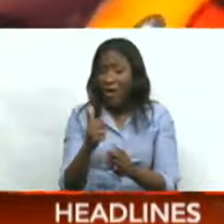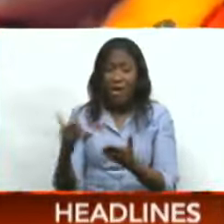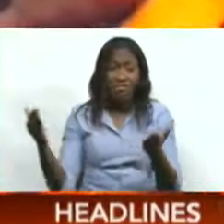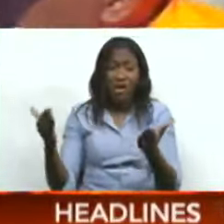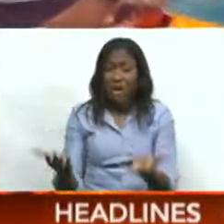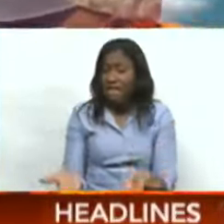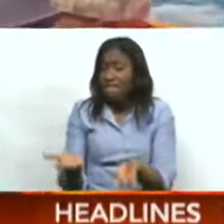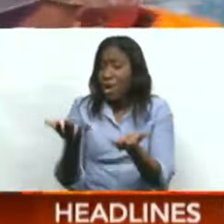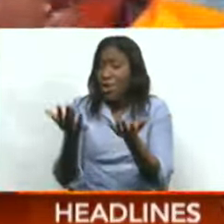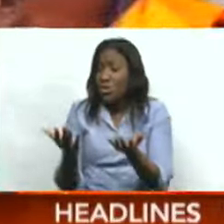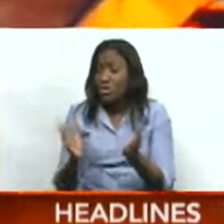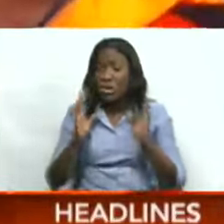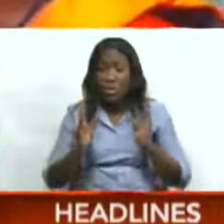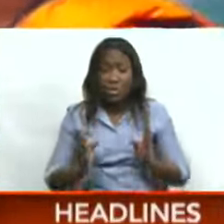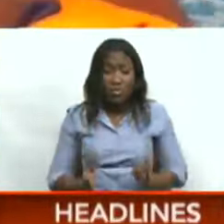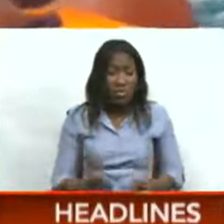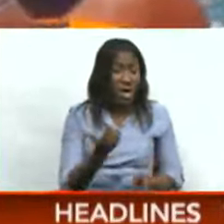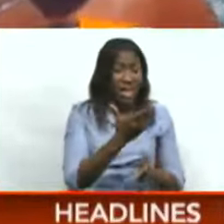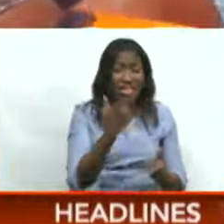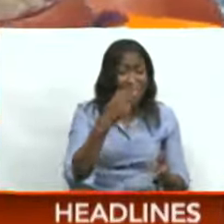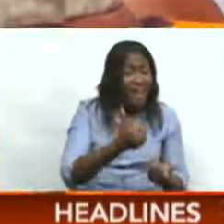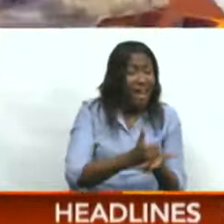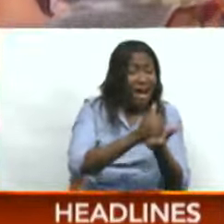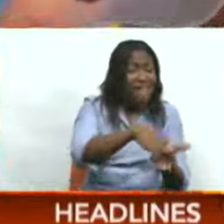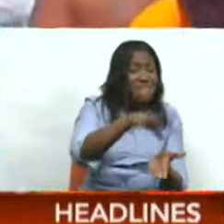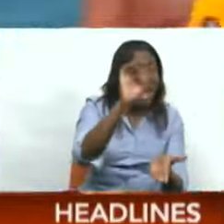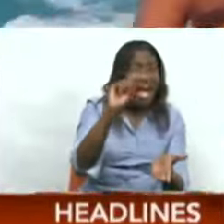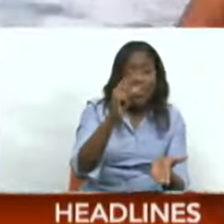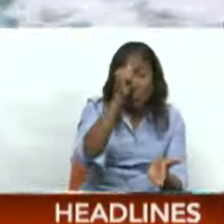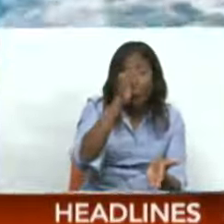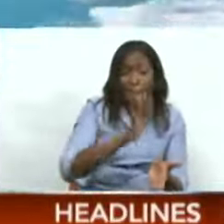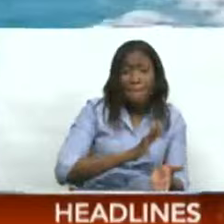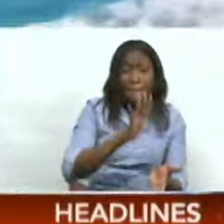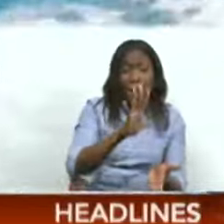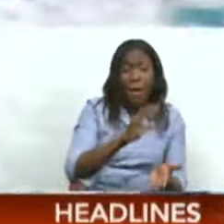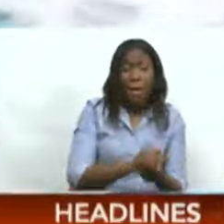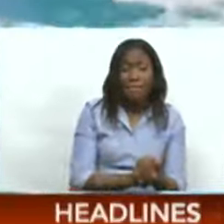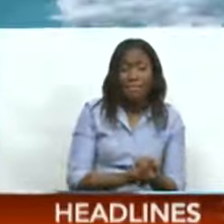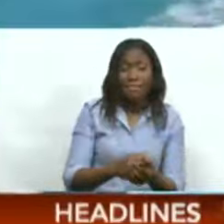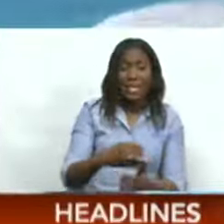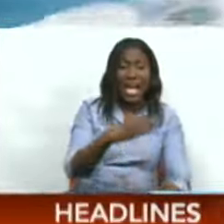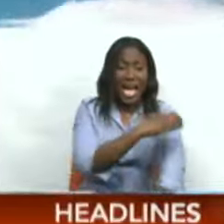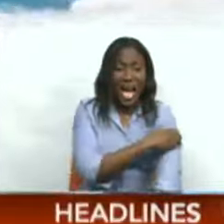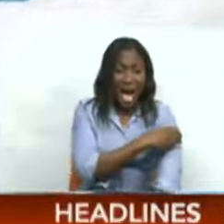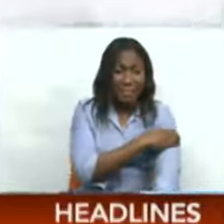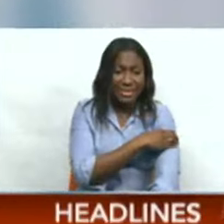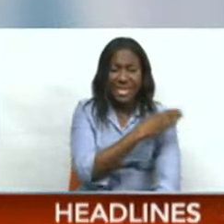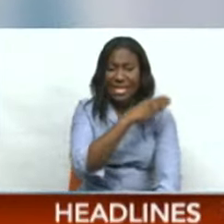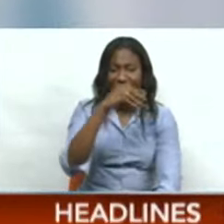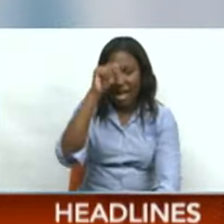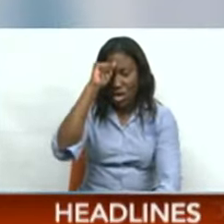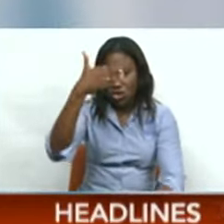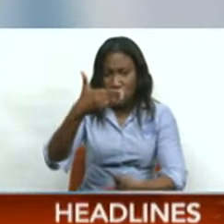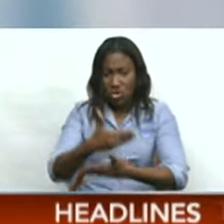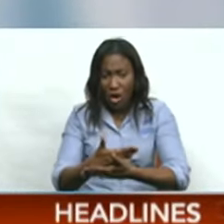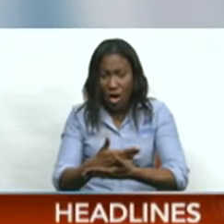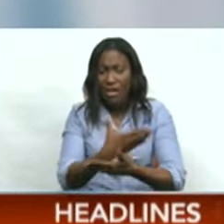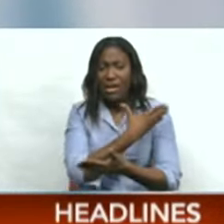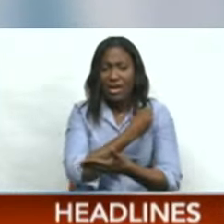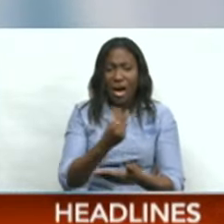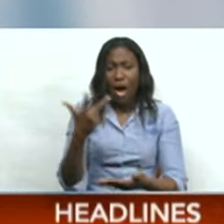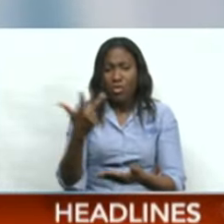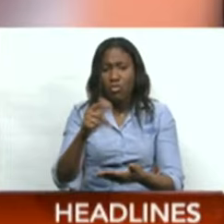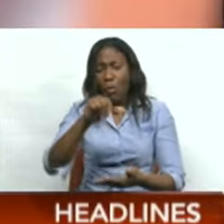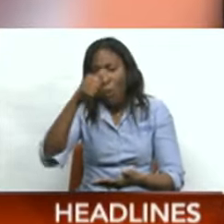debris or any clue to help them in finding them. David C. Paul, the captain, his son Davanan joined by Brea